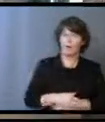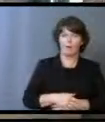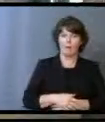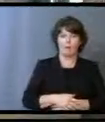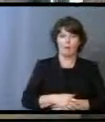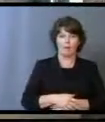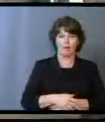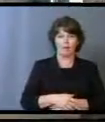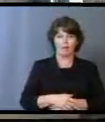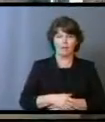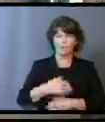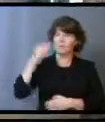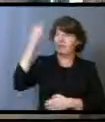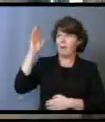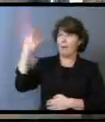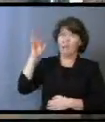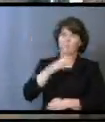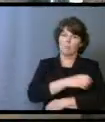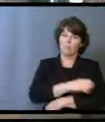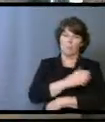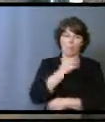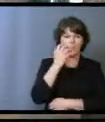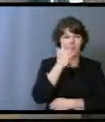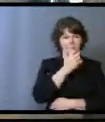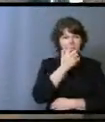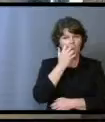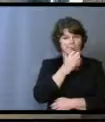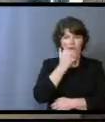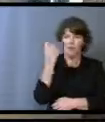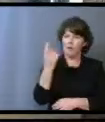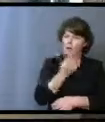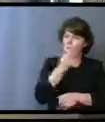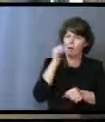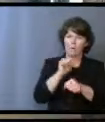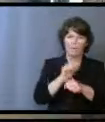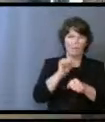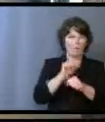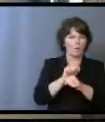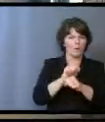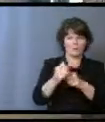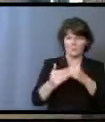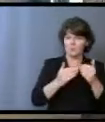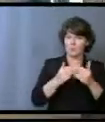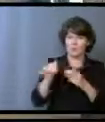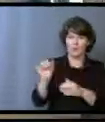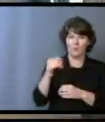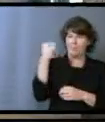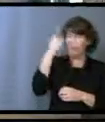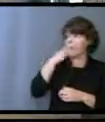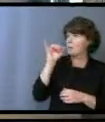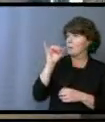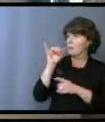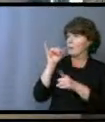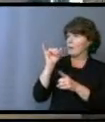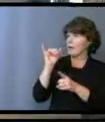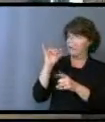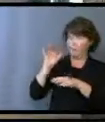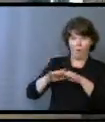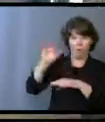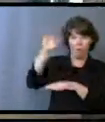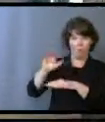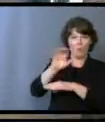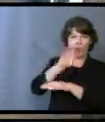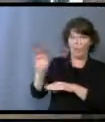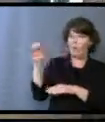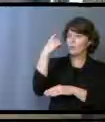Don't underestimate God's power. It always works in spite of appearances. At the cross, it looked as though Jesus had